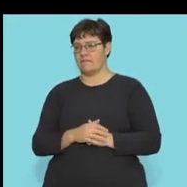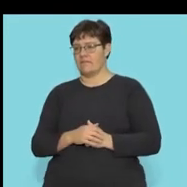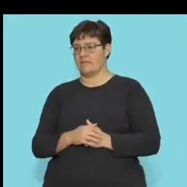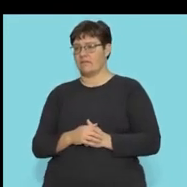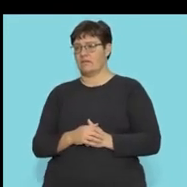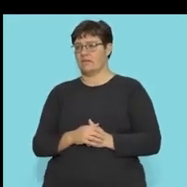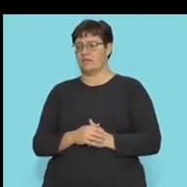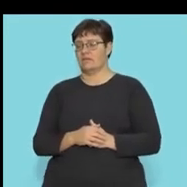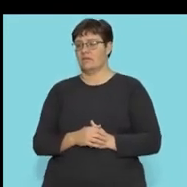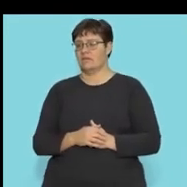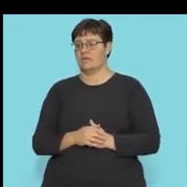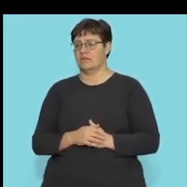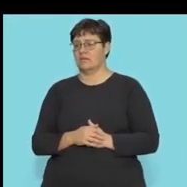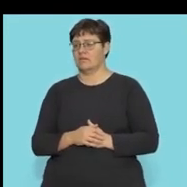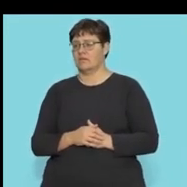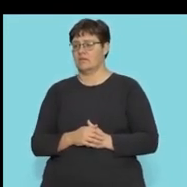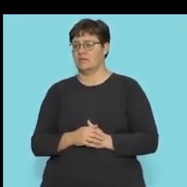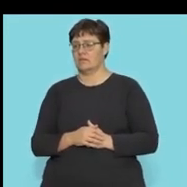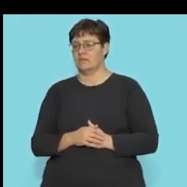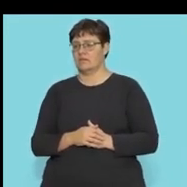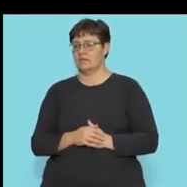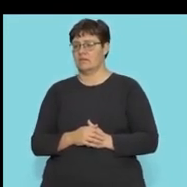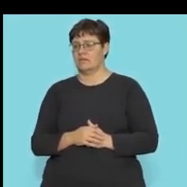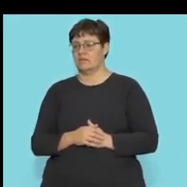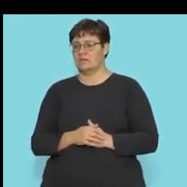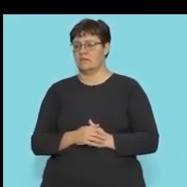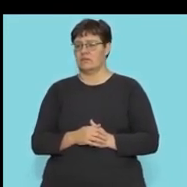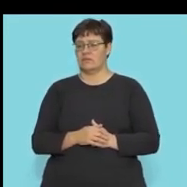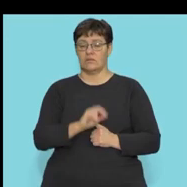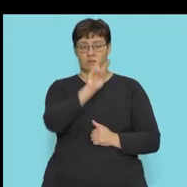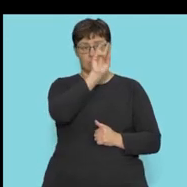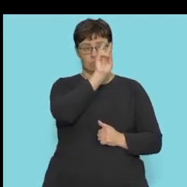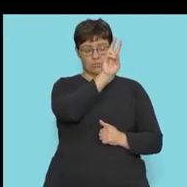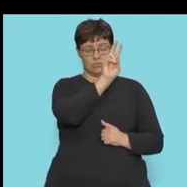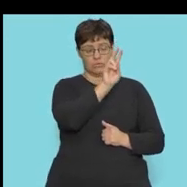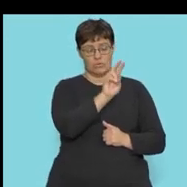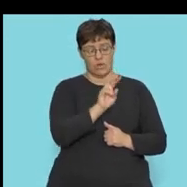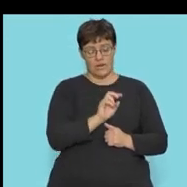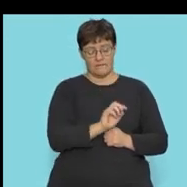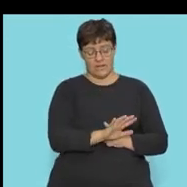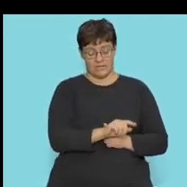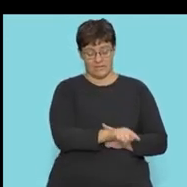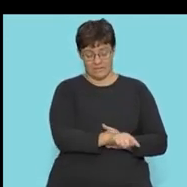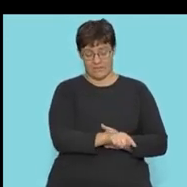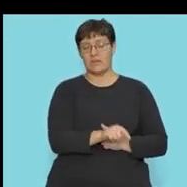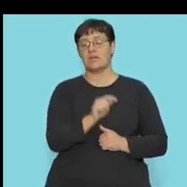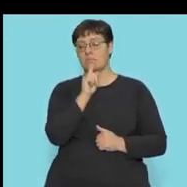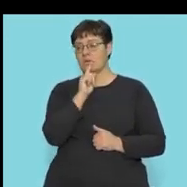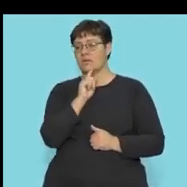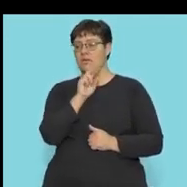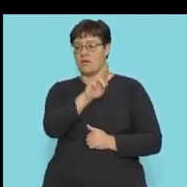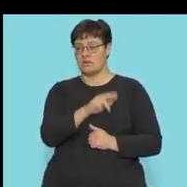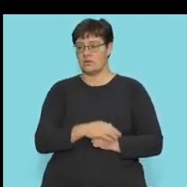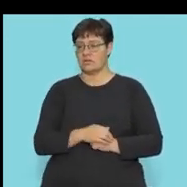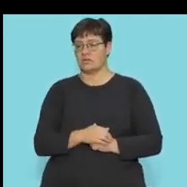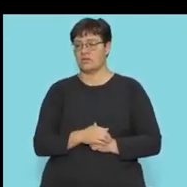two and five, guys, let me just go back one more slide. So it's two and five, which were, as I mentioned, your reactants. So it's your